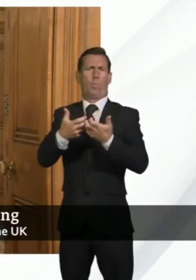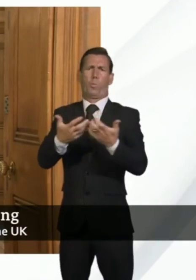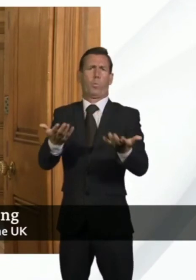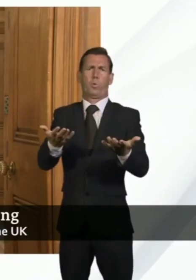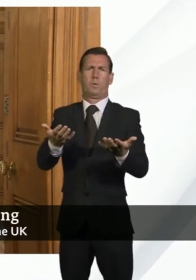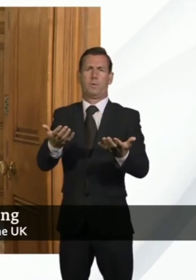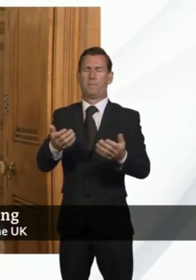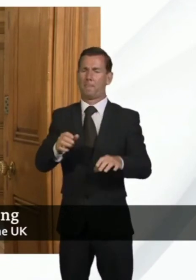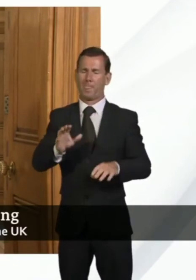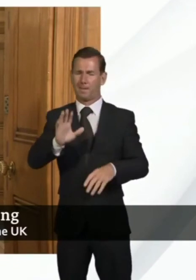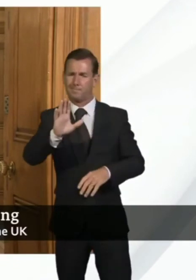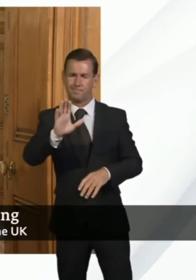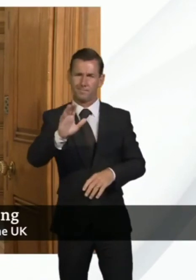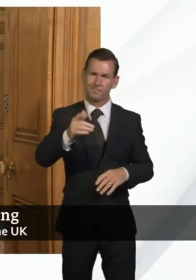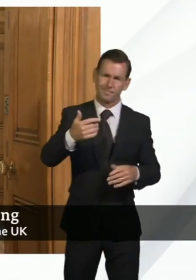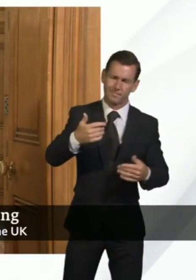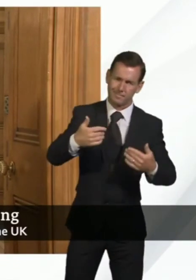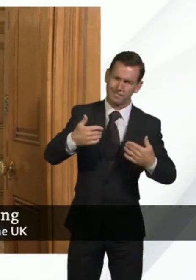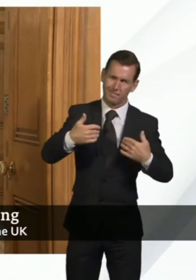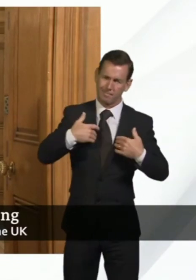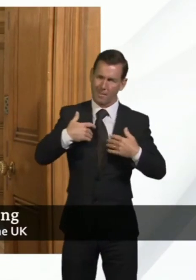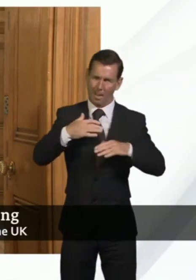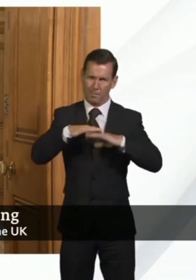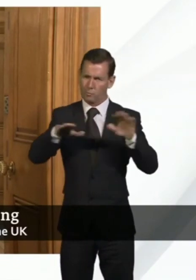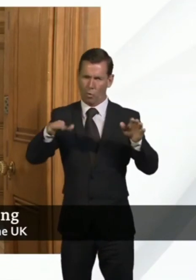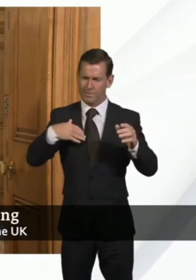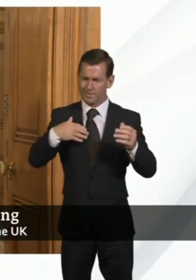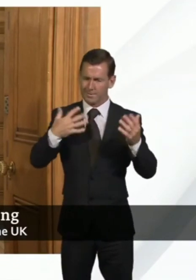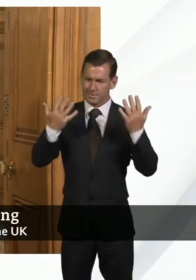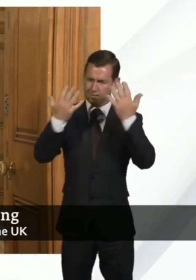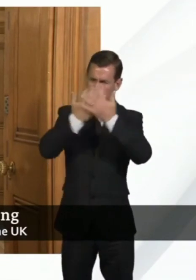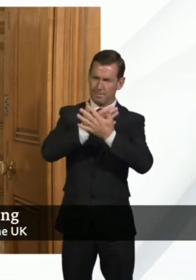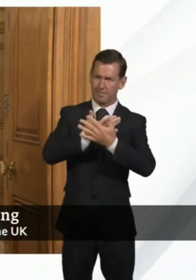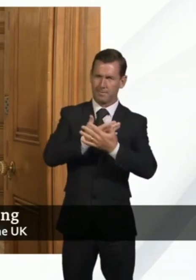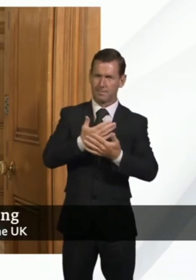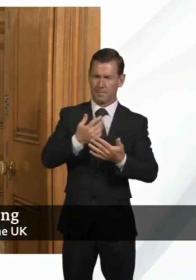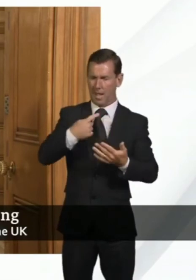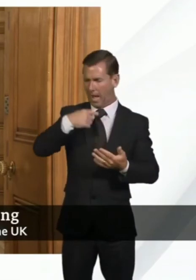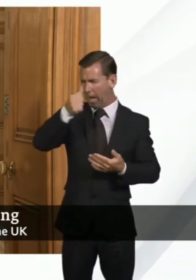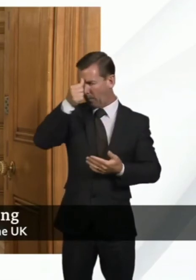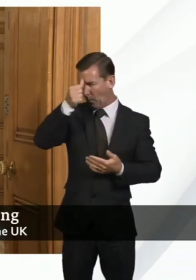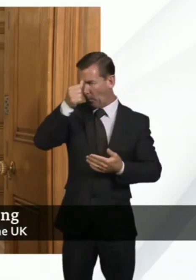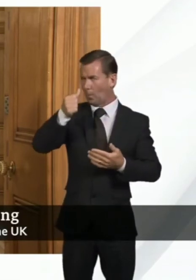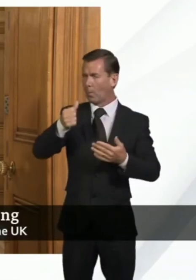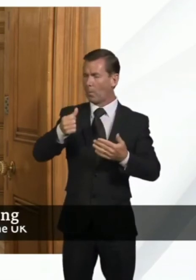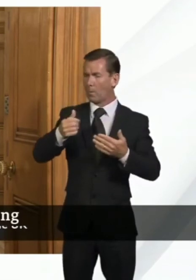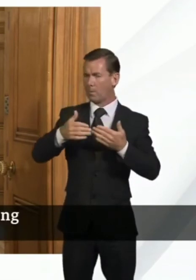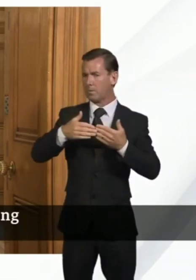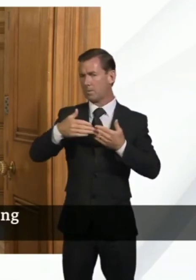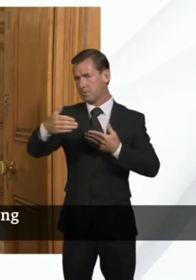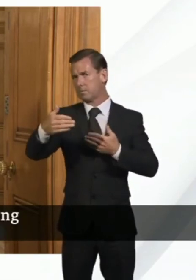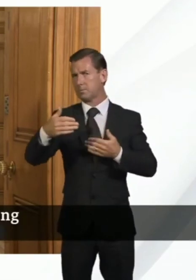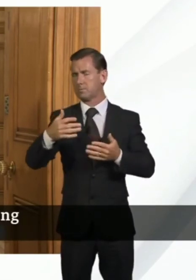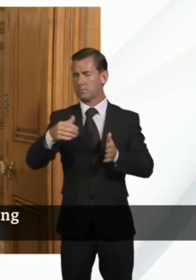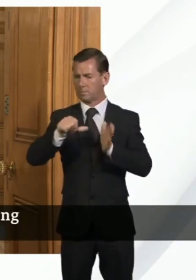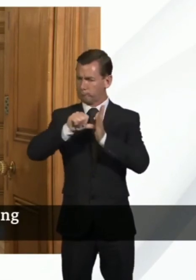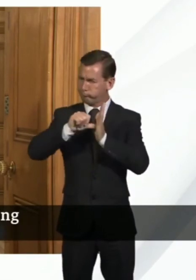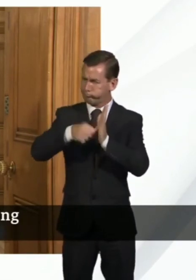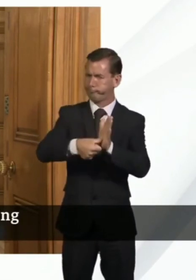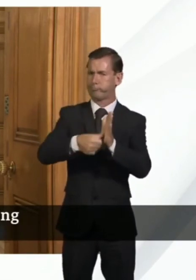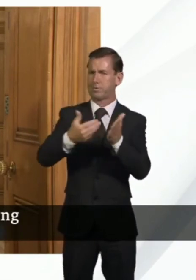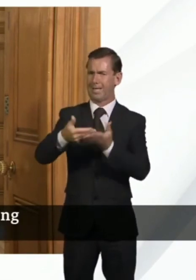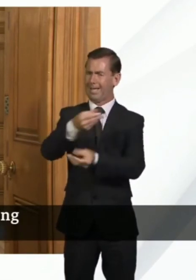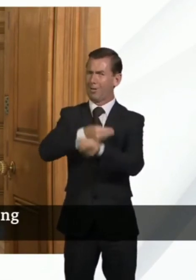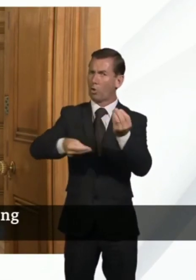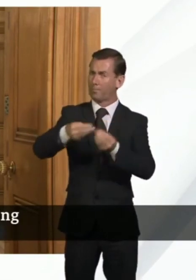I'm under no illusions and the government is under no illusions about the challenges for the economy of the necessary measures we've